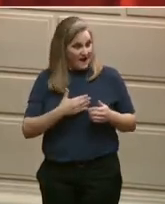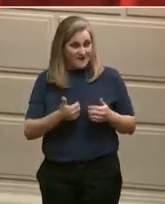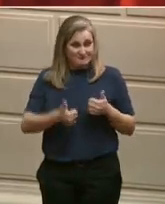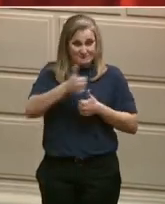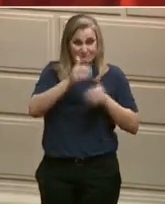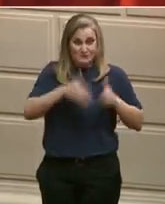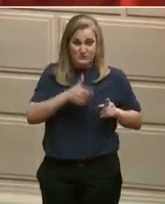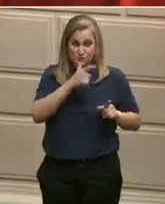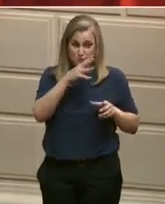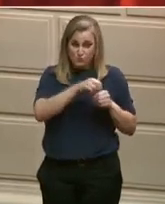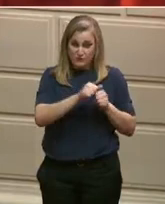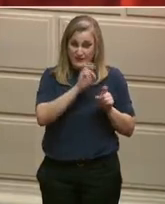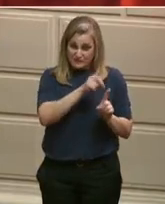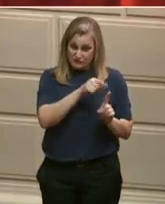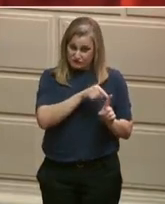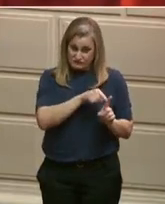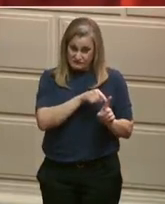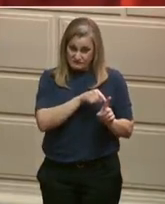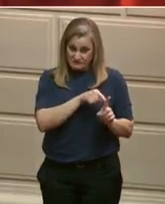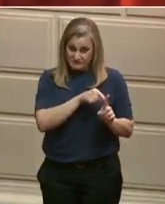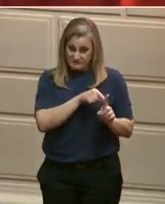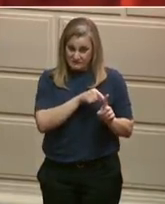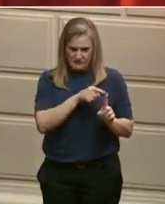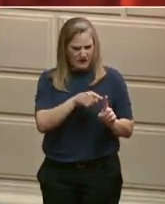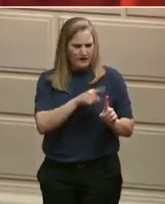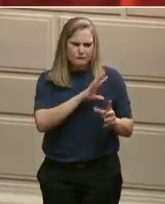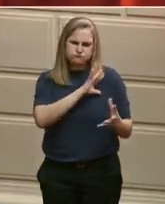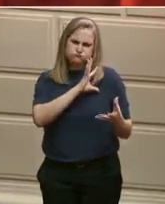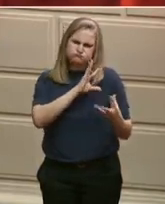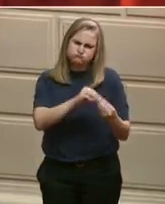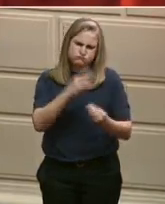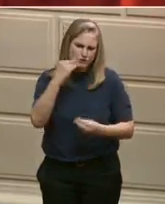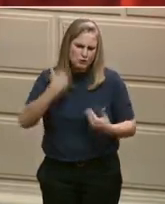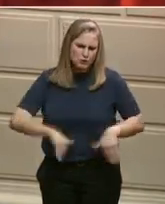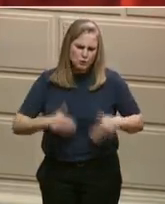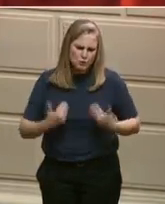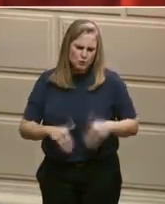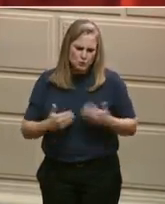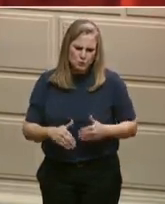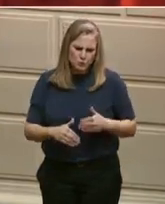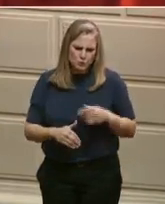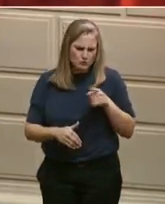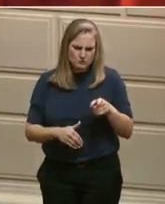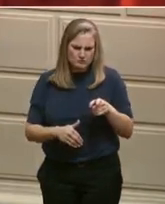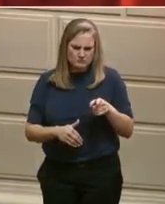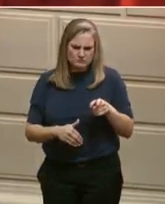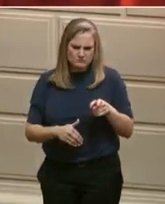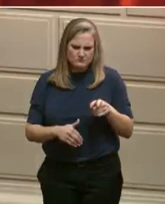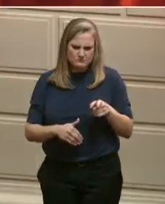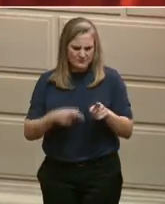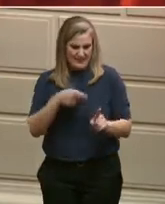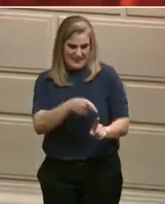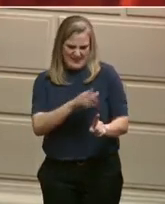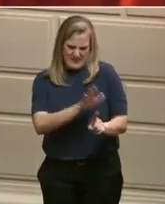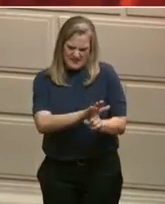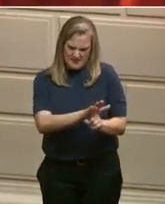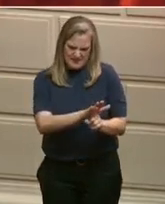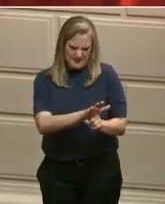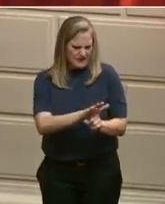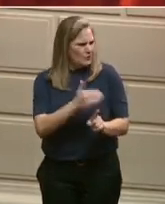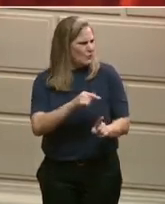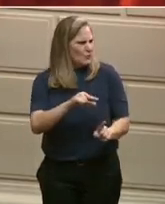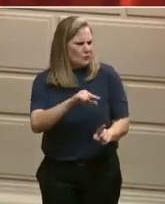as an educator, a principal, and a certified superintendent. There has never been somebody as qualified in